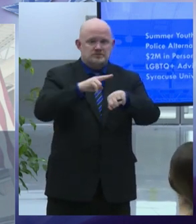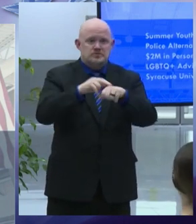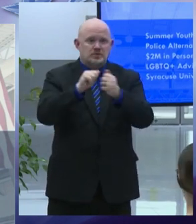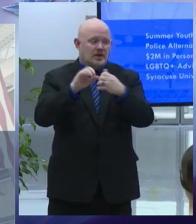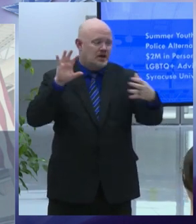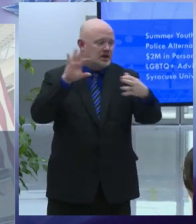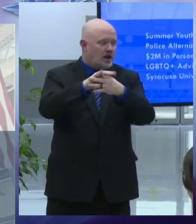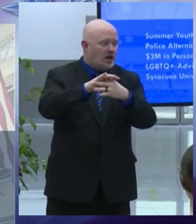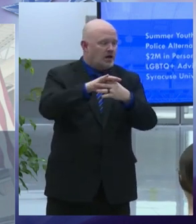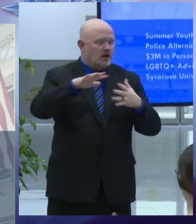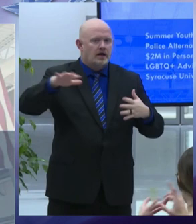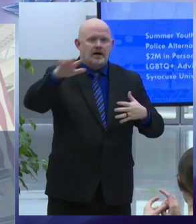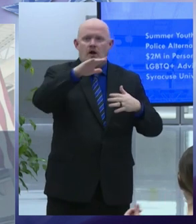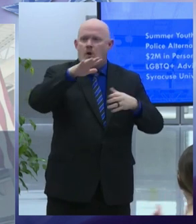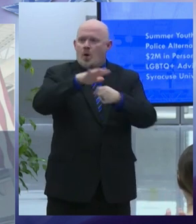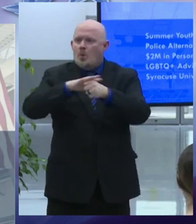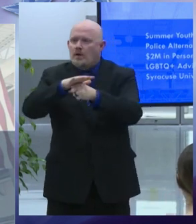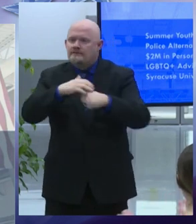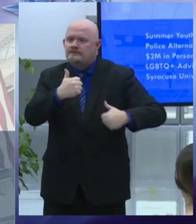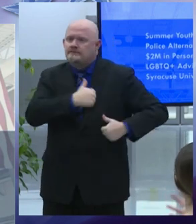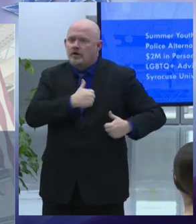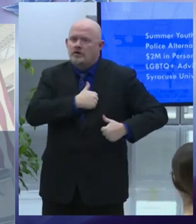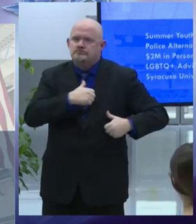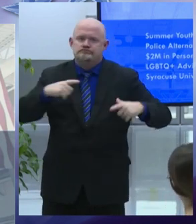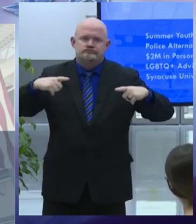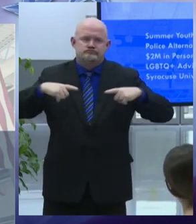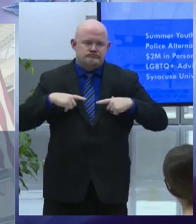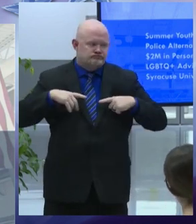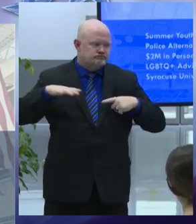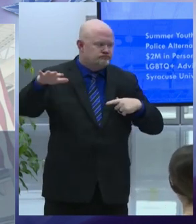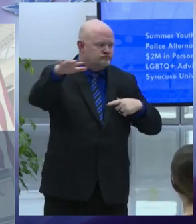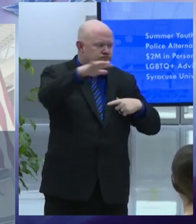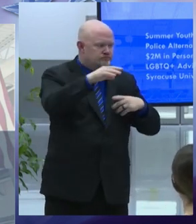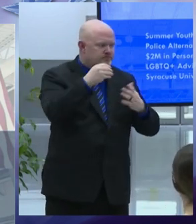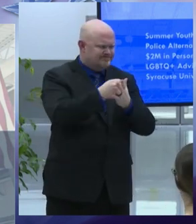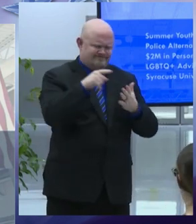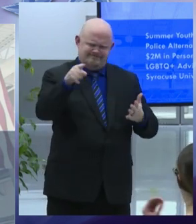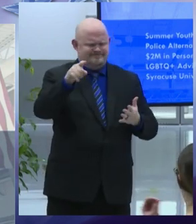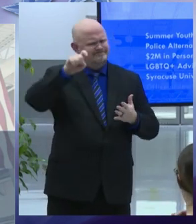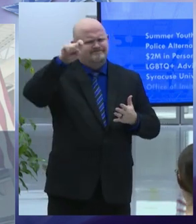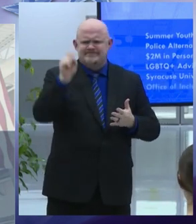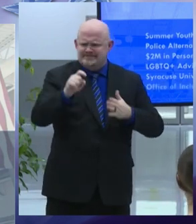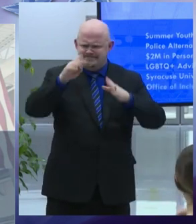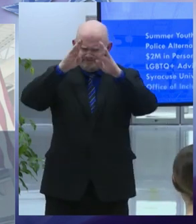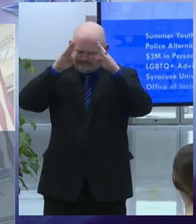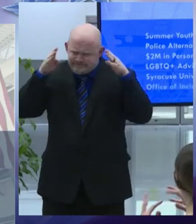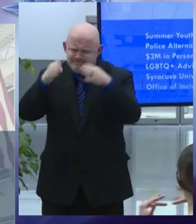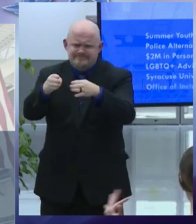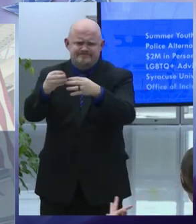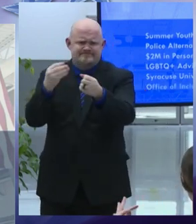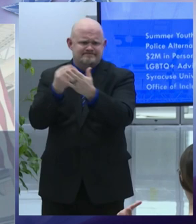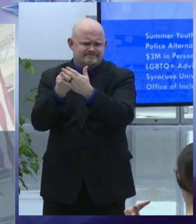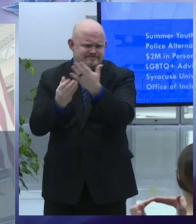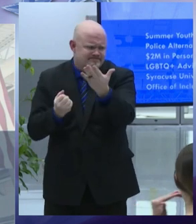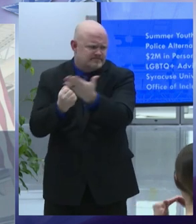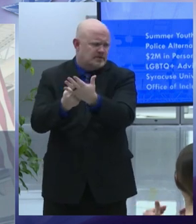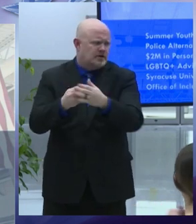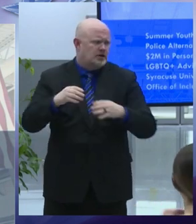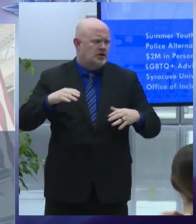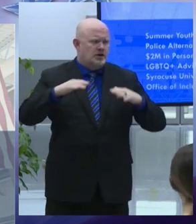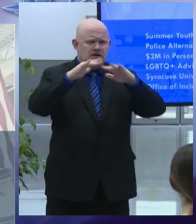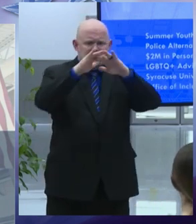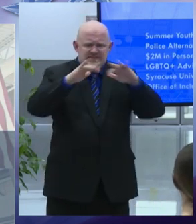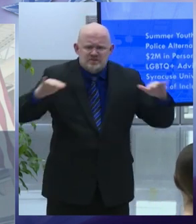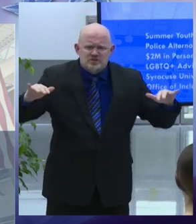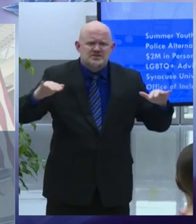with the services they need and deserve the office of inclusion diversity equity and accessibility is underway ensuring